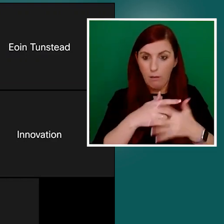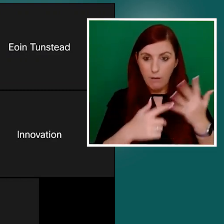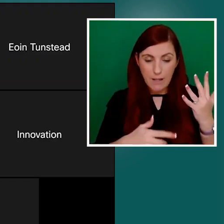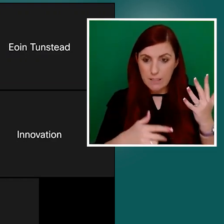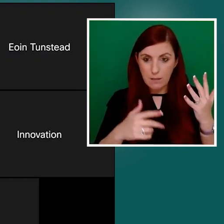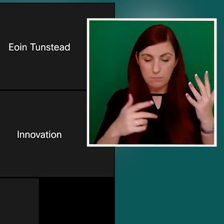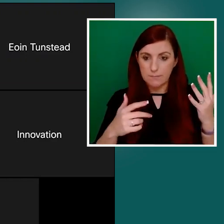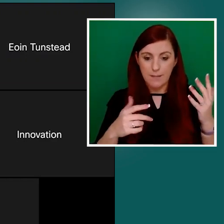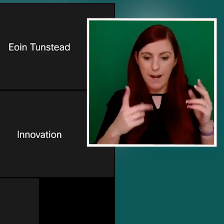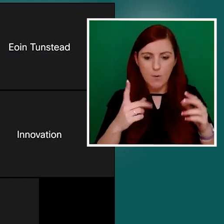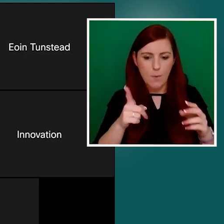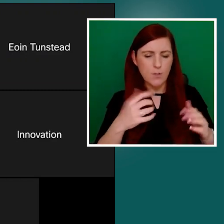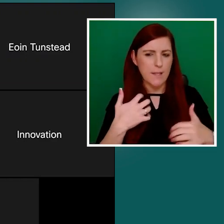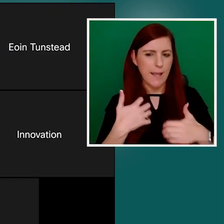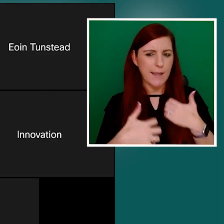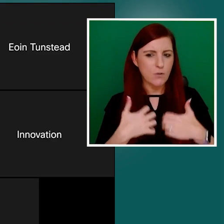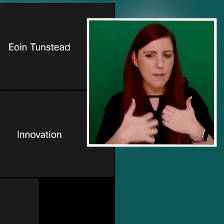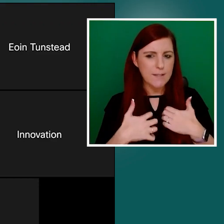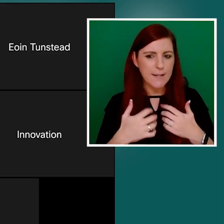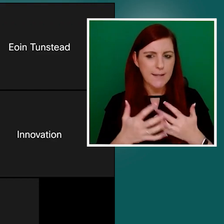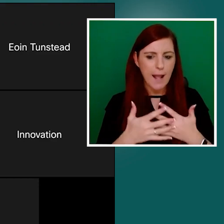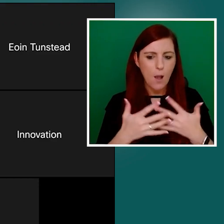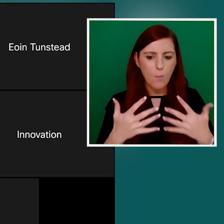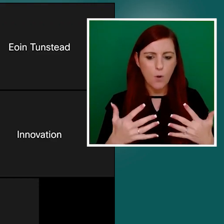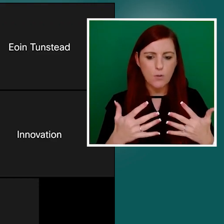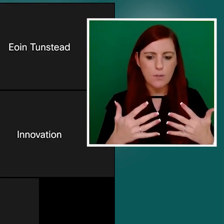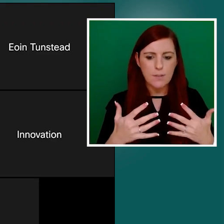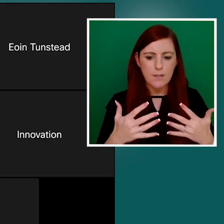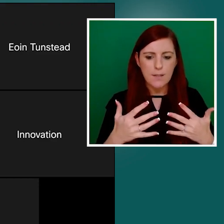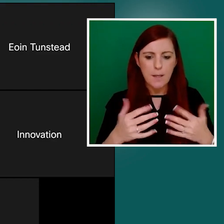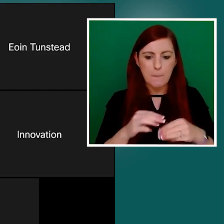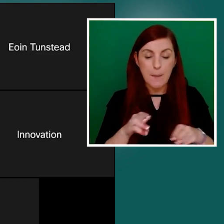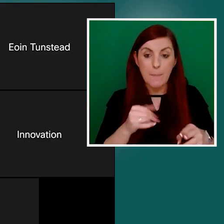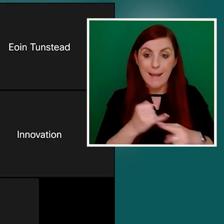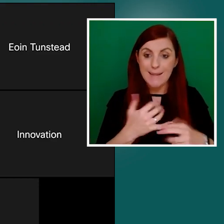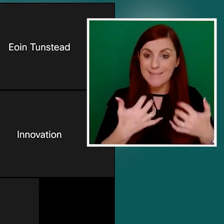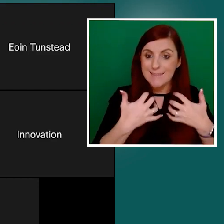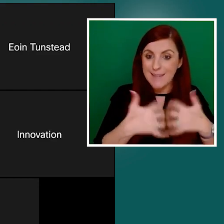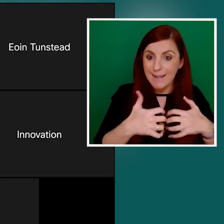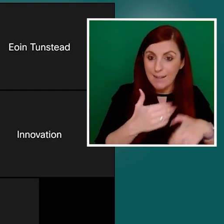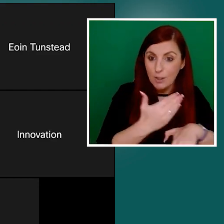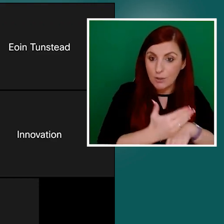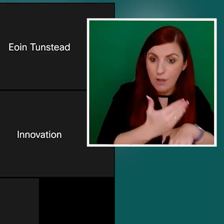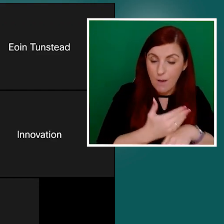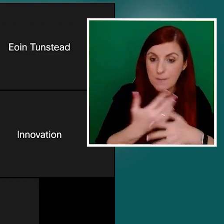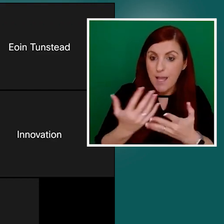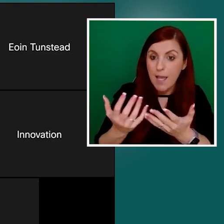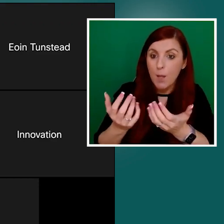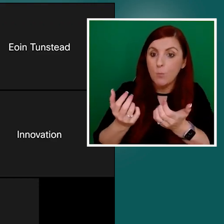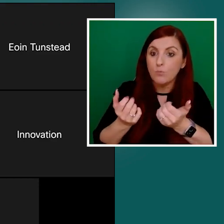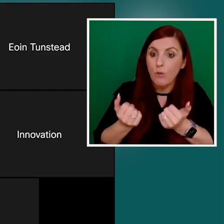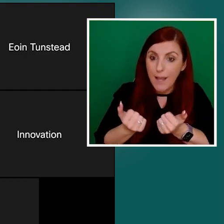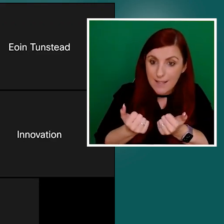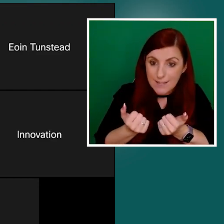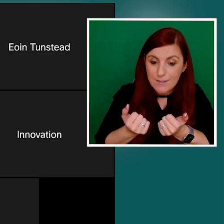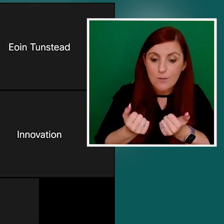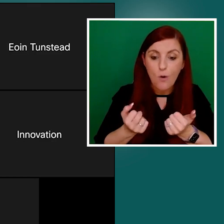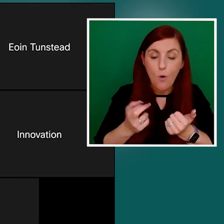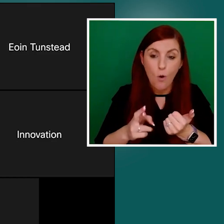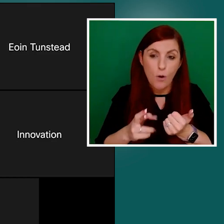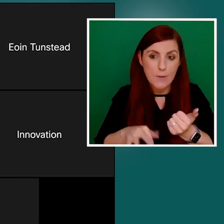the extent to which people in technical environments embrace or are they intimidated by